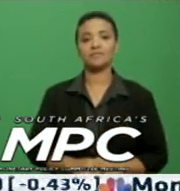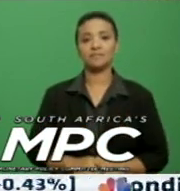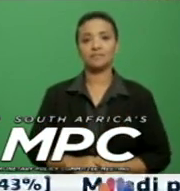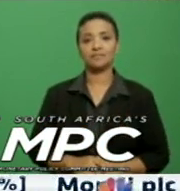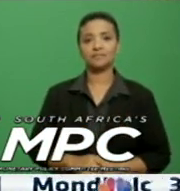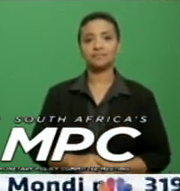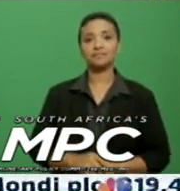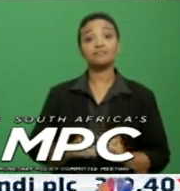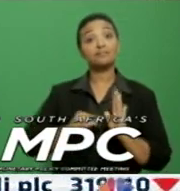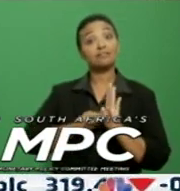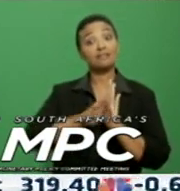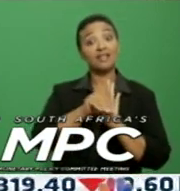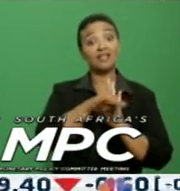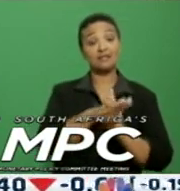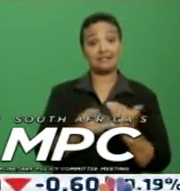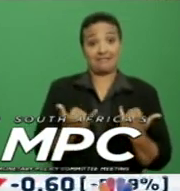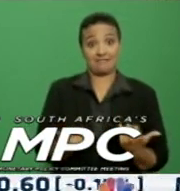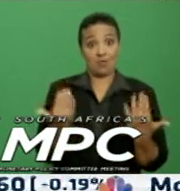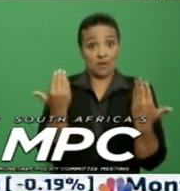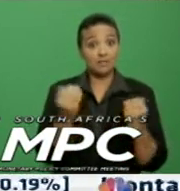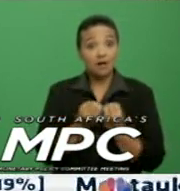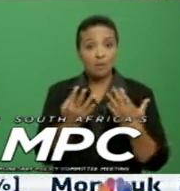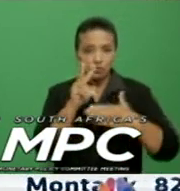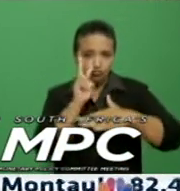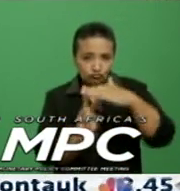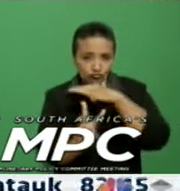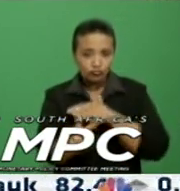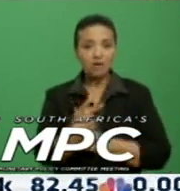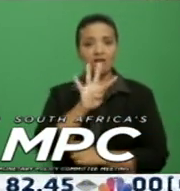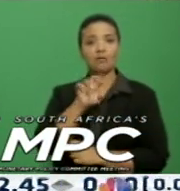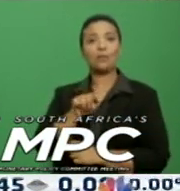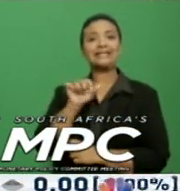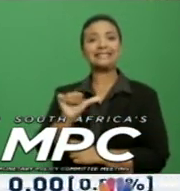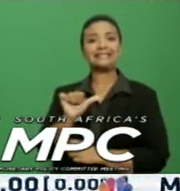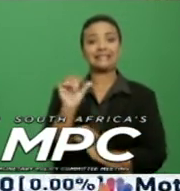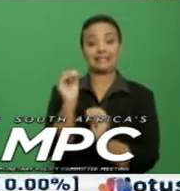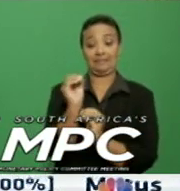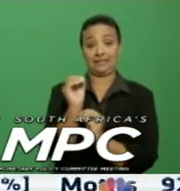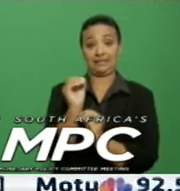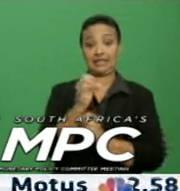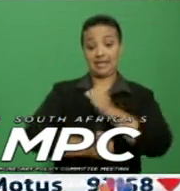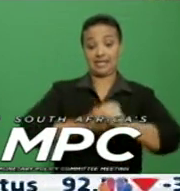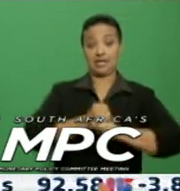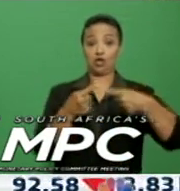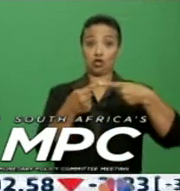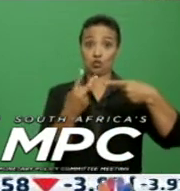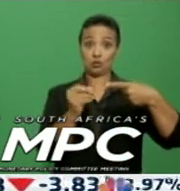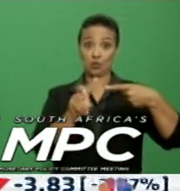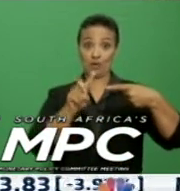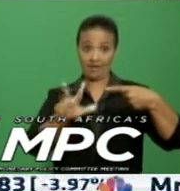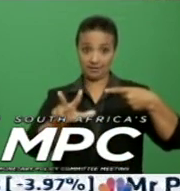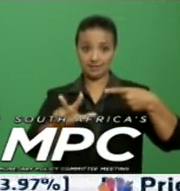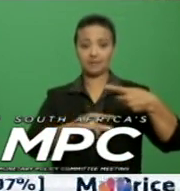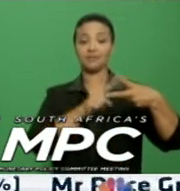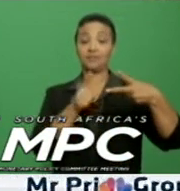Headline inflation is now expected to average 4.6% in 2018 and 4.8